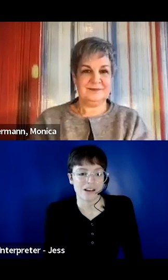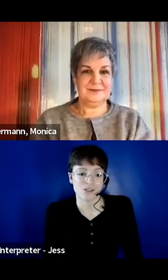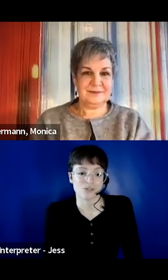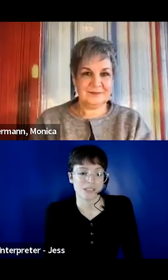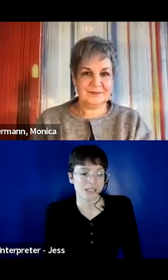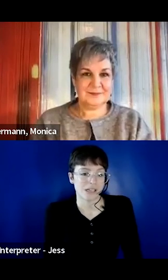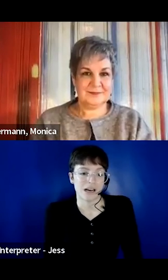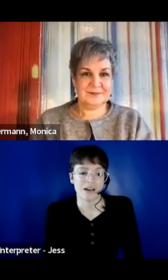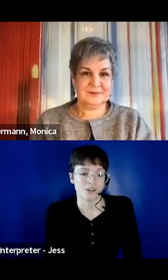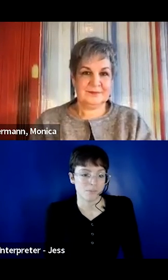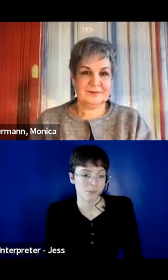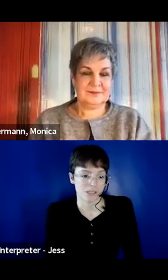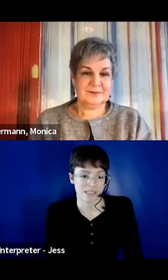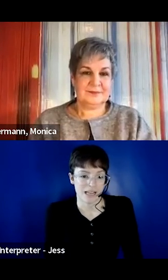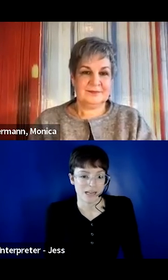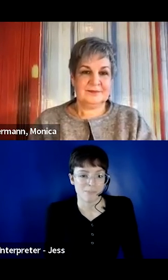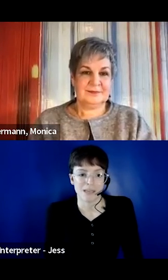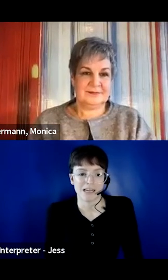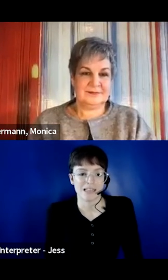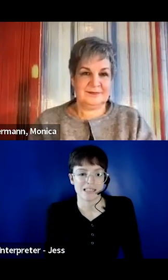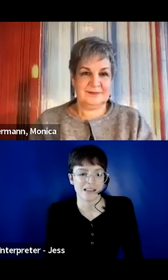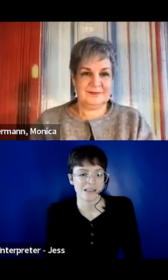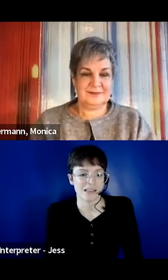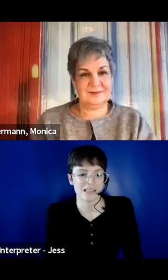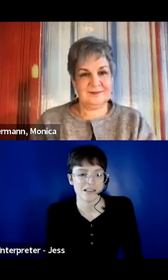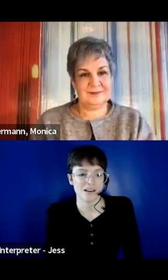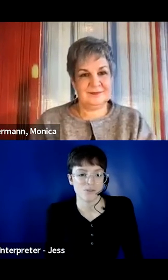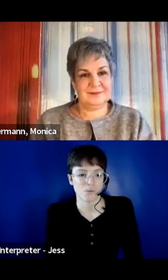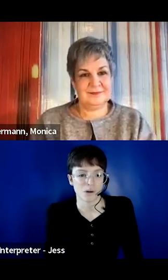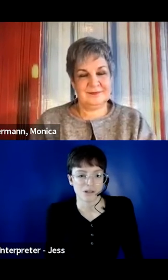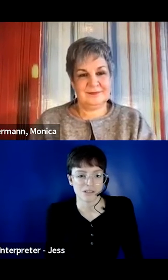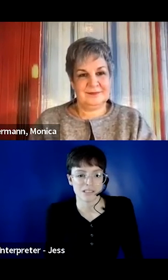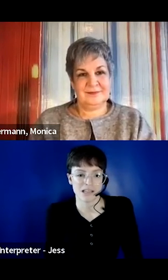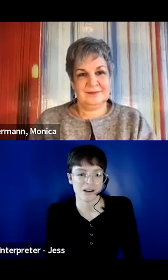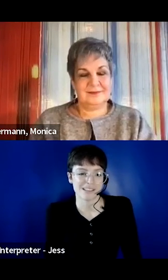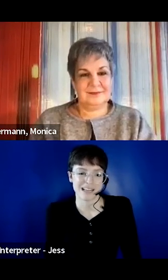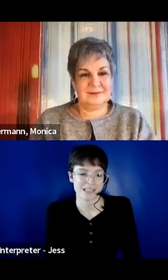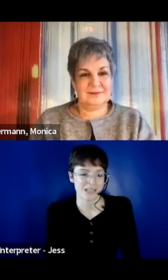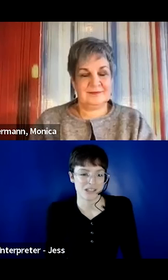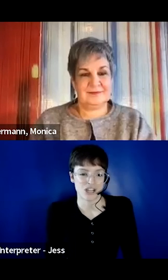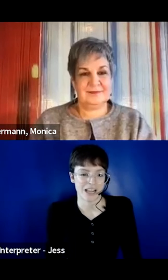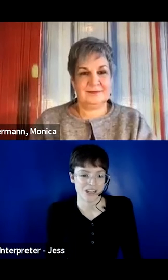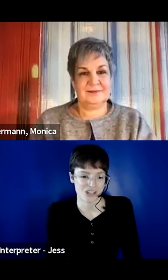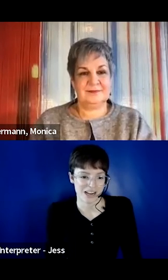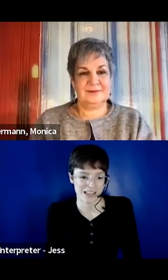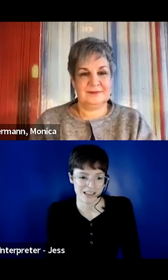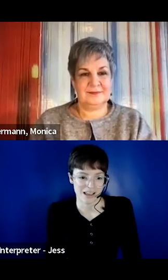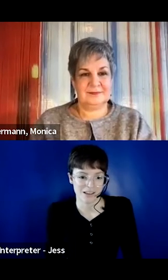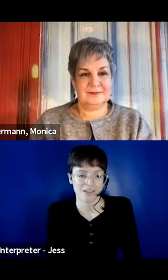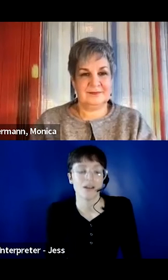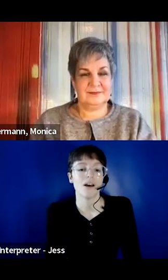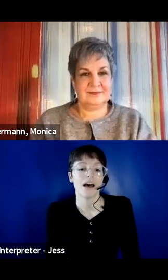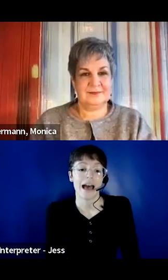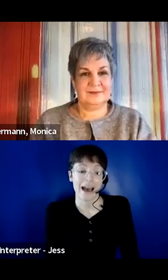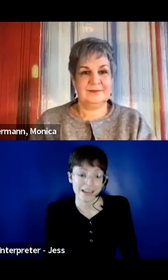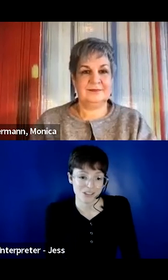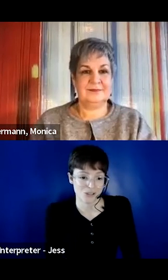I agree 100% because a list of words doesn't change anything.